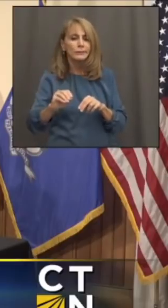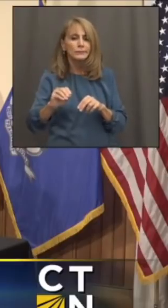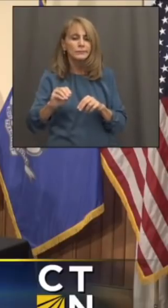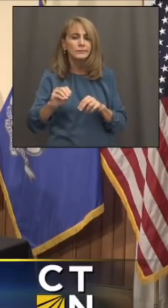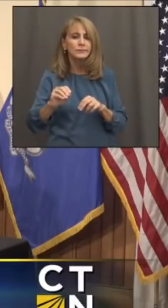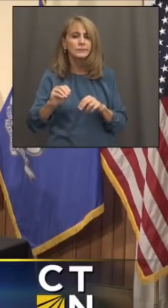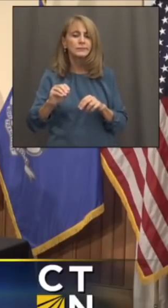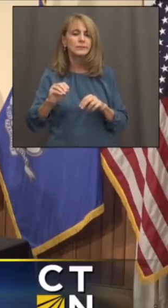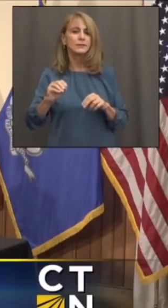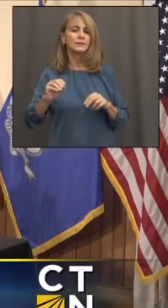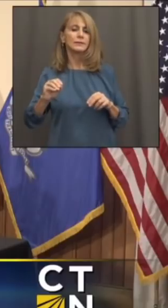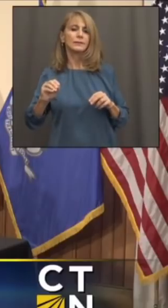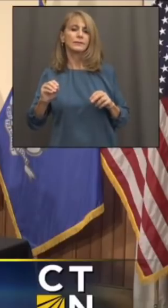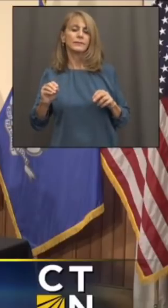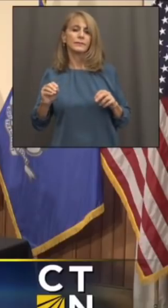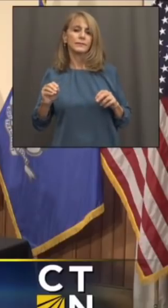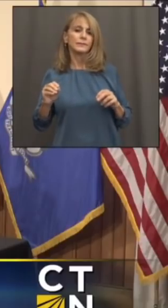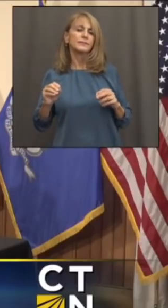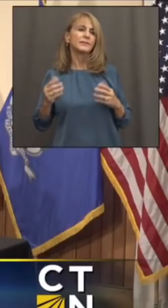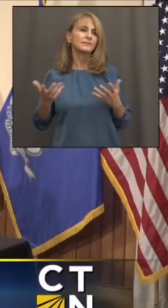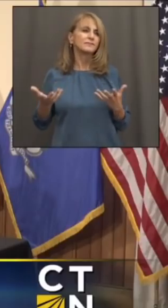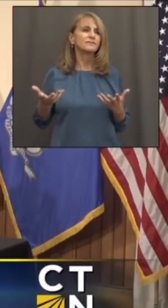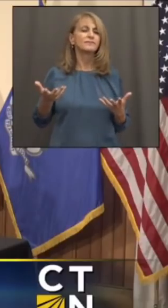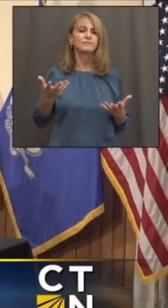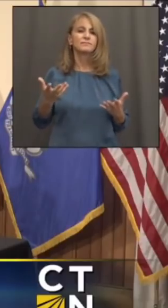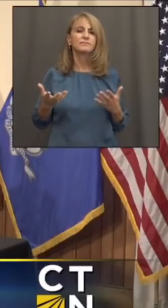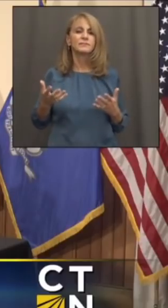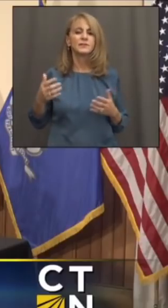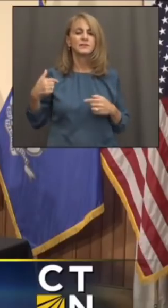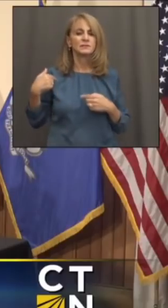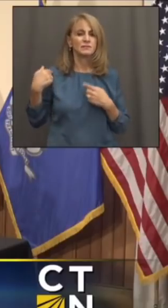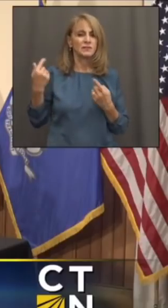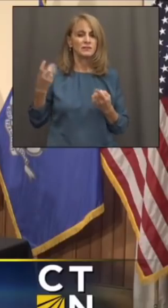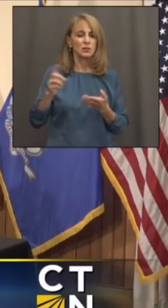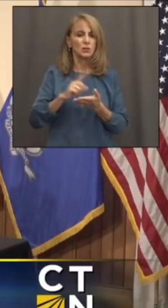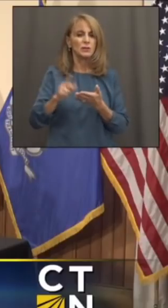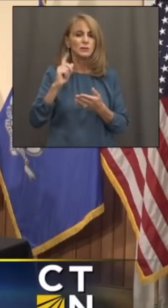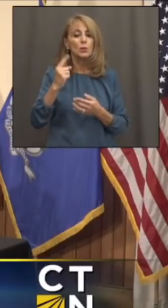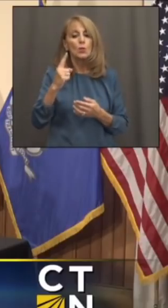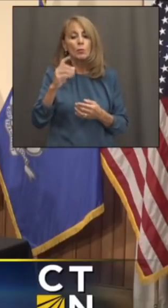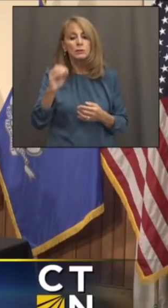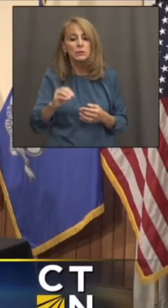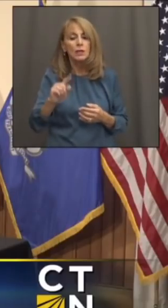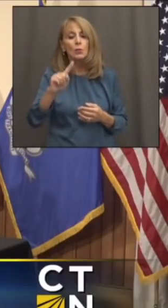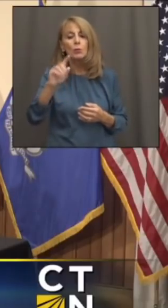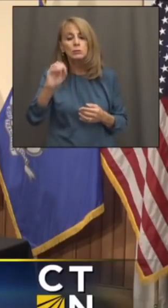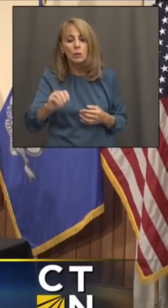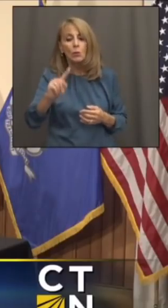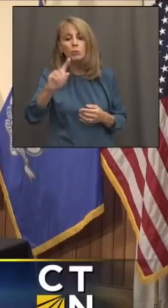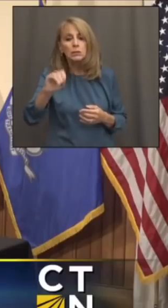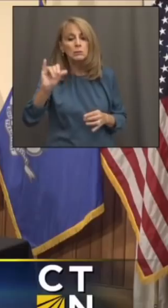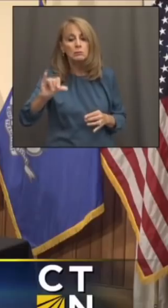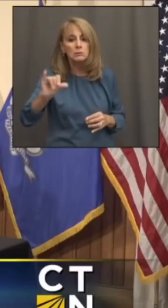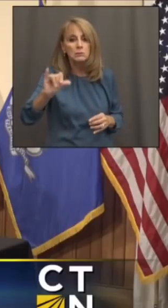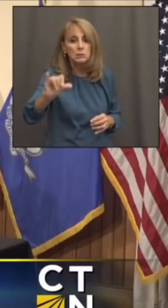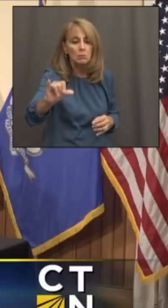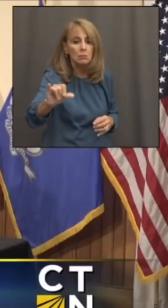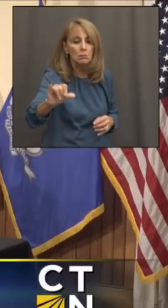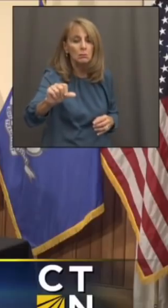that right, that's a, so we're, that's about what we've seen the last couple of weeks, right? 1%, 1%, 1%, 1%. Um,